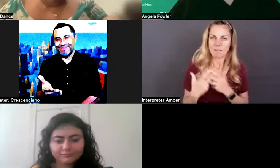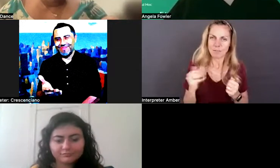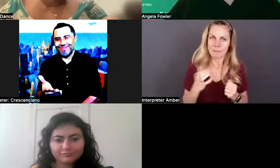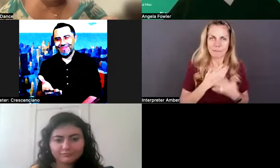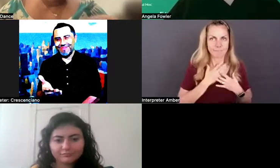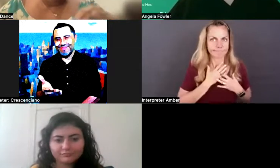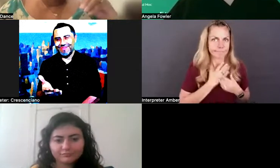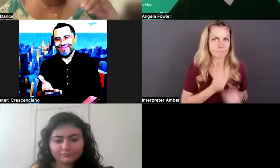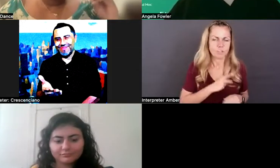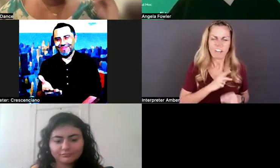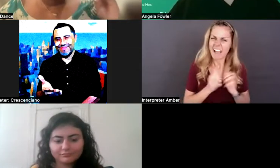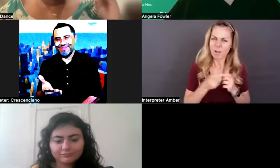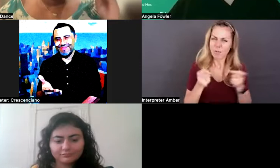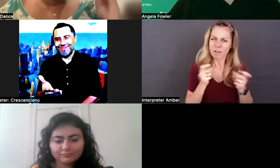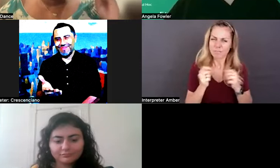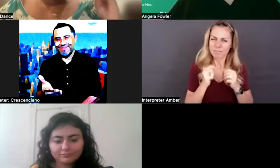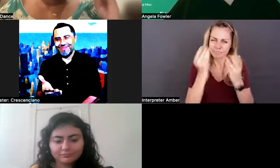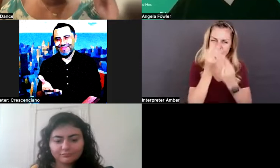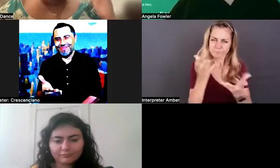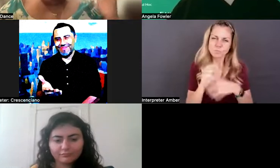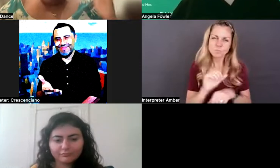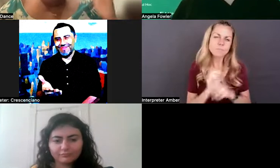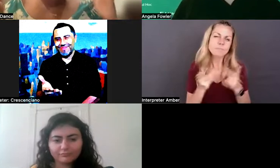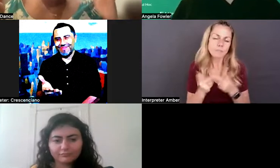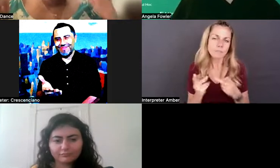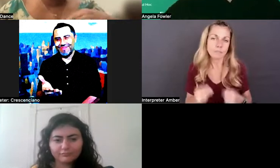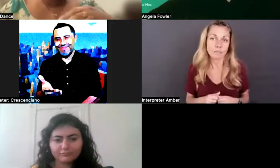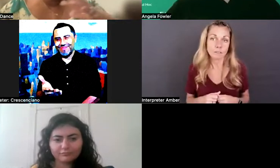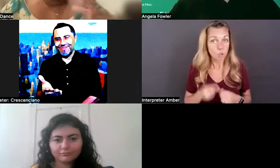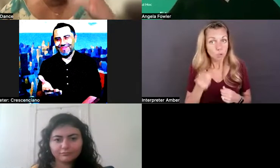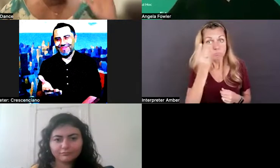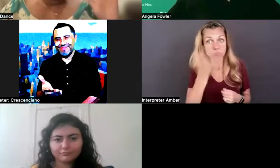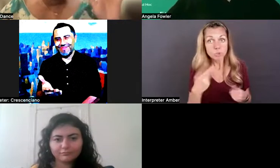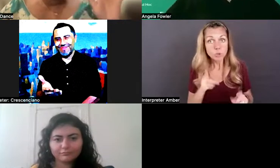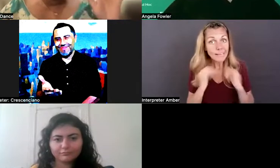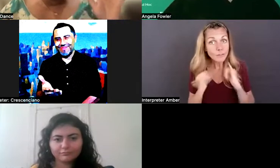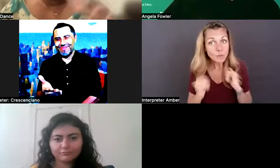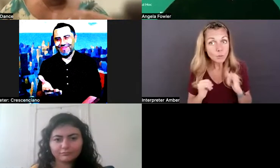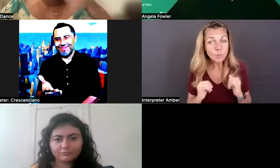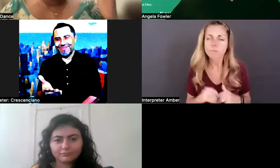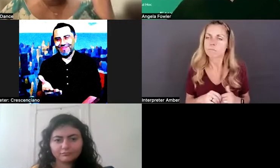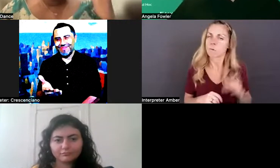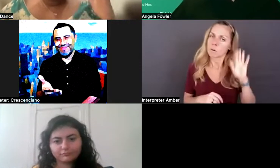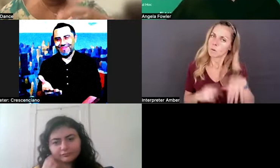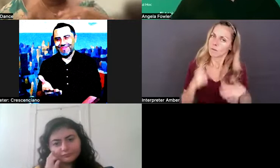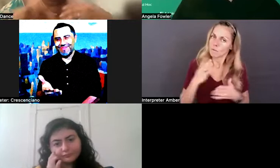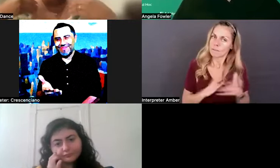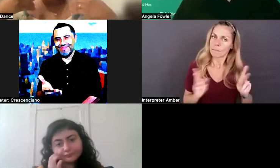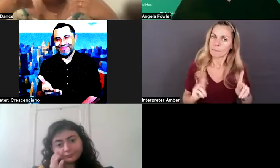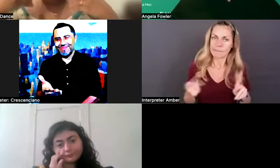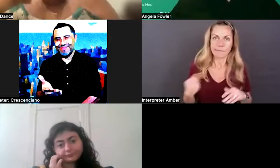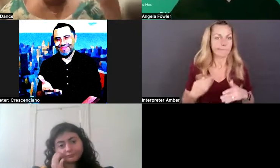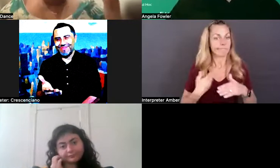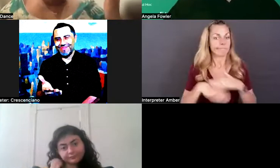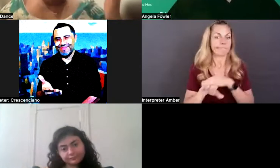in your workplace? Do you share in the interview process? Um, and we know that for some people we walk into the room and